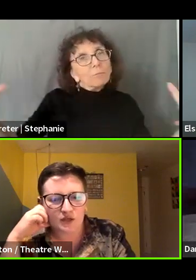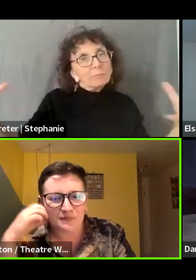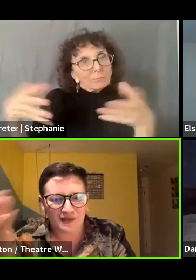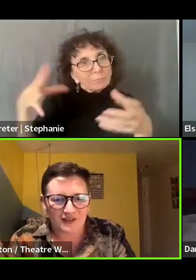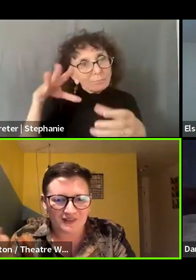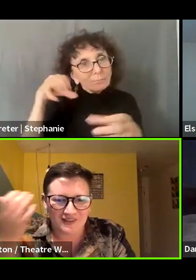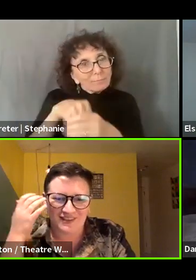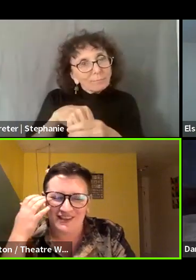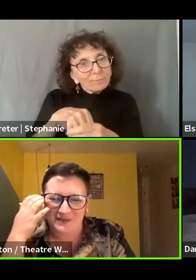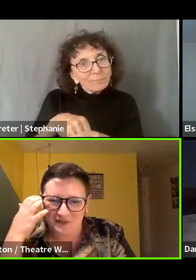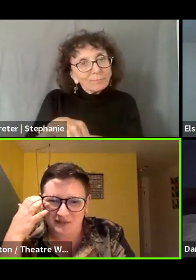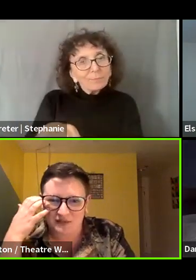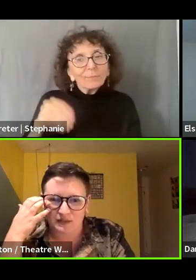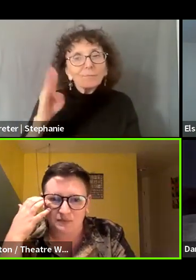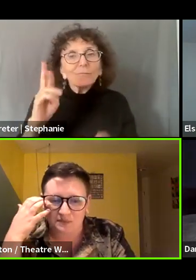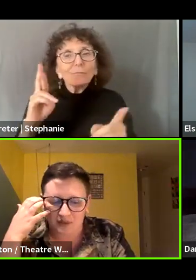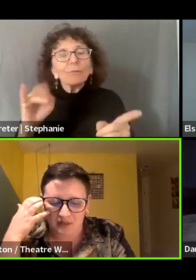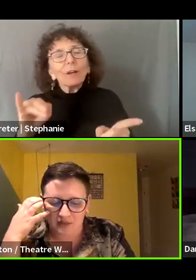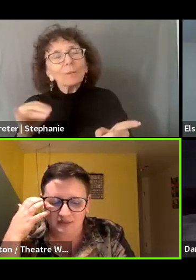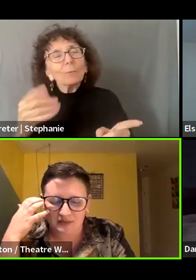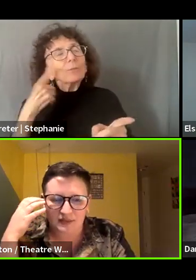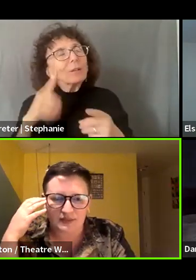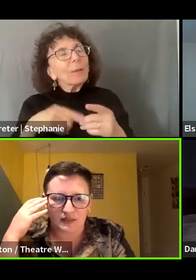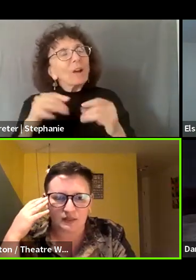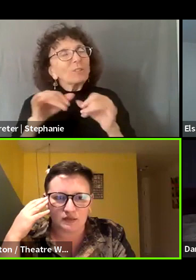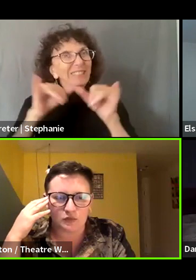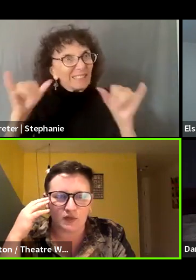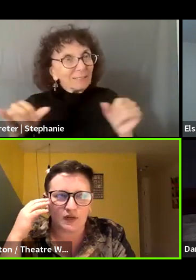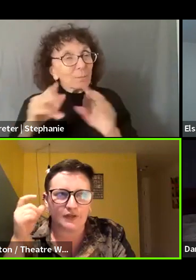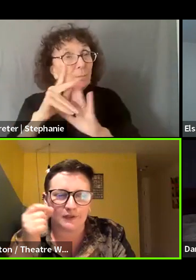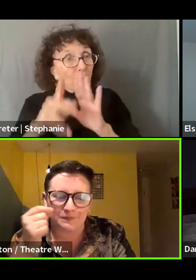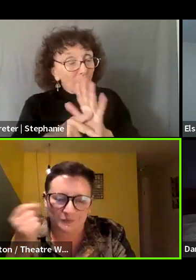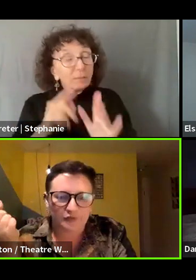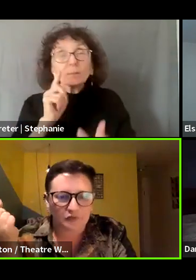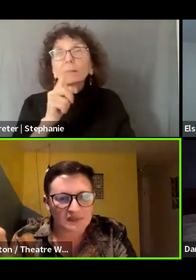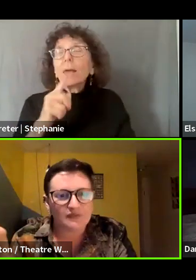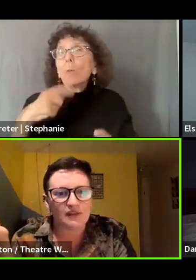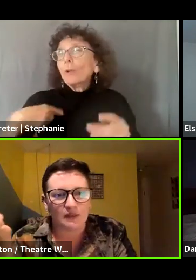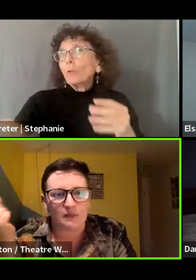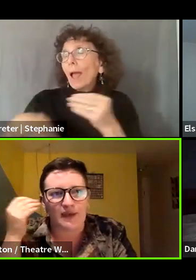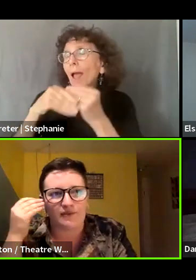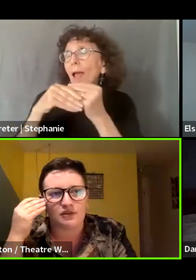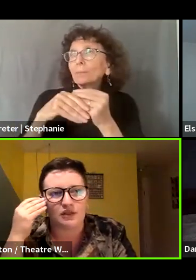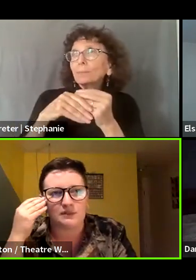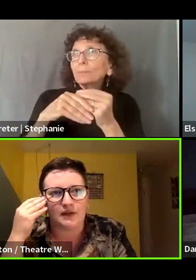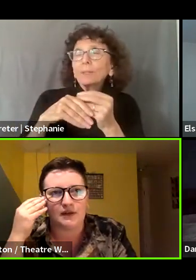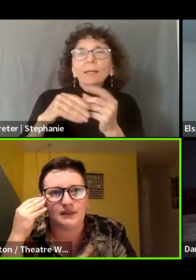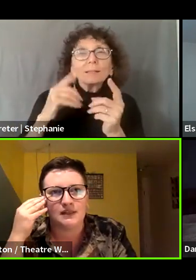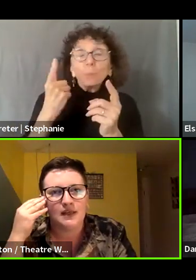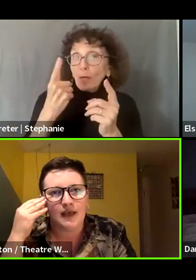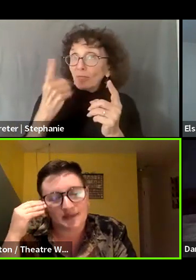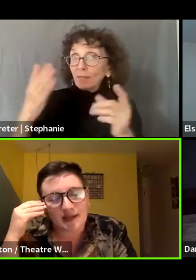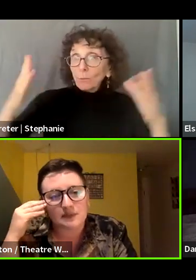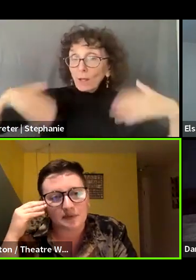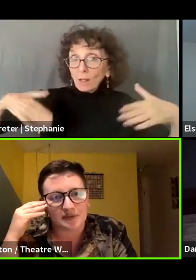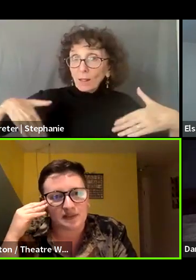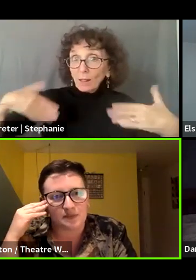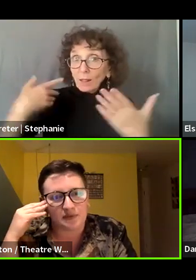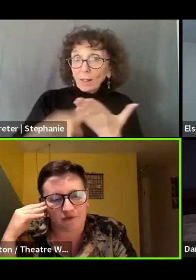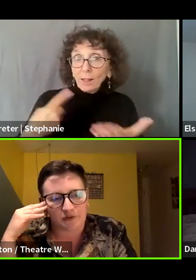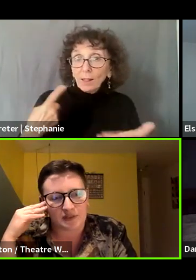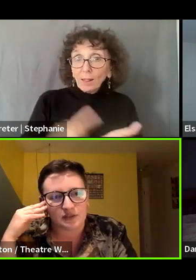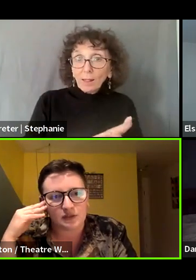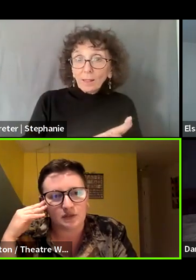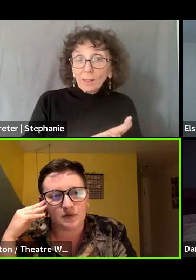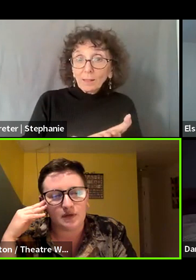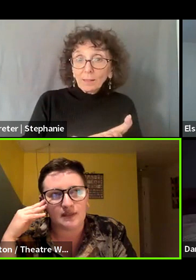I'll jump in on and thinking about systems and policies. I think just one other sort of specific thing we haven't talked about is intangible things